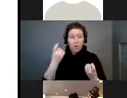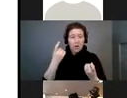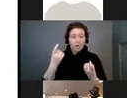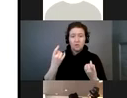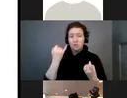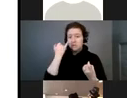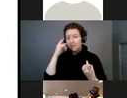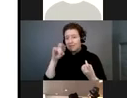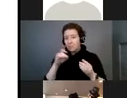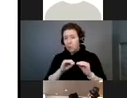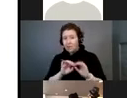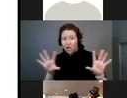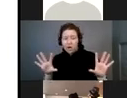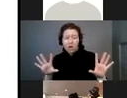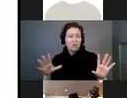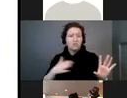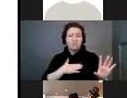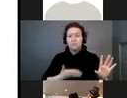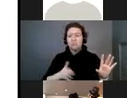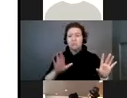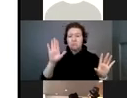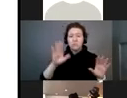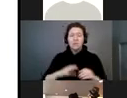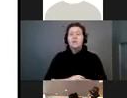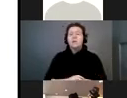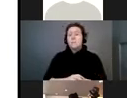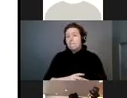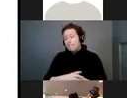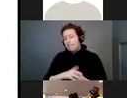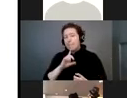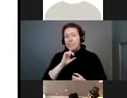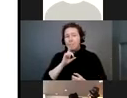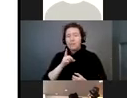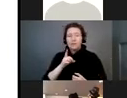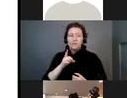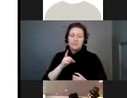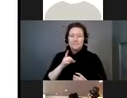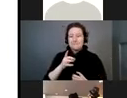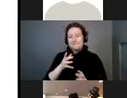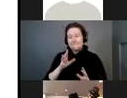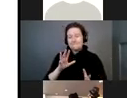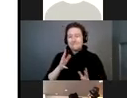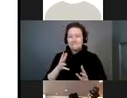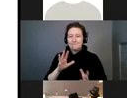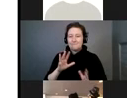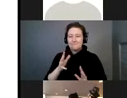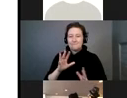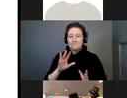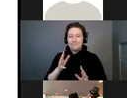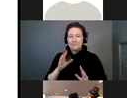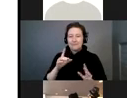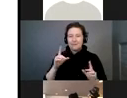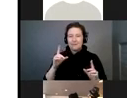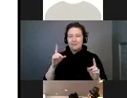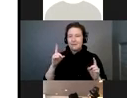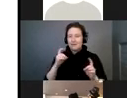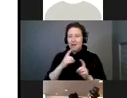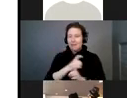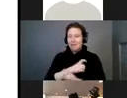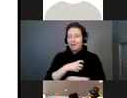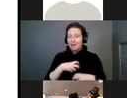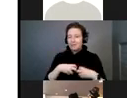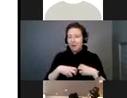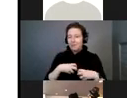anything. Like I said, it's kind of a, it's a complex problem. And